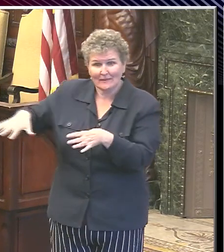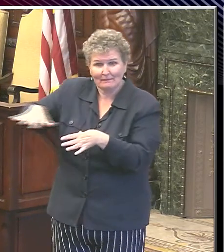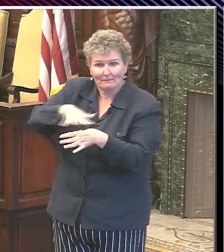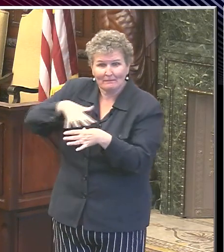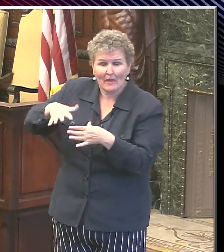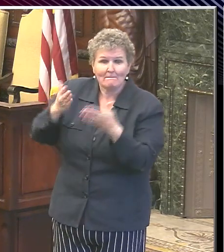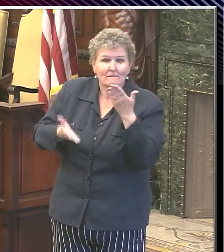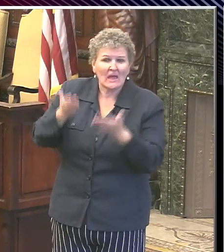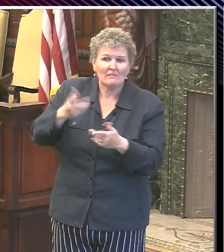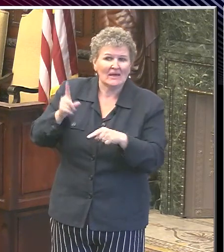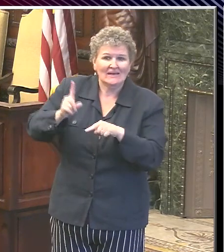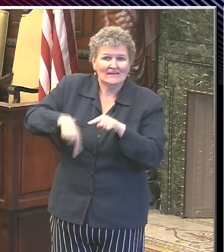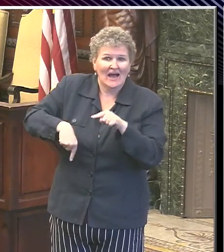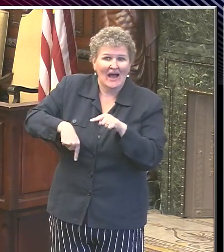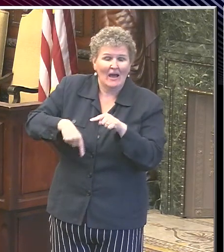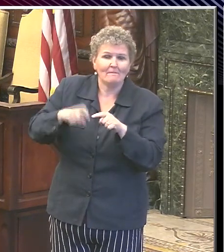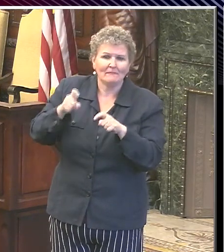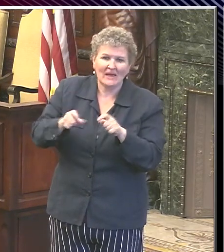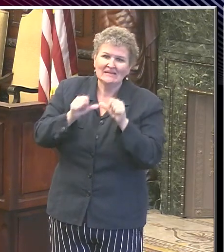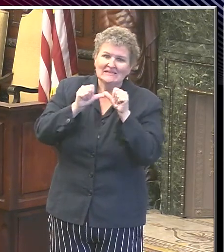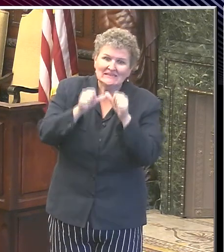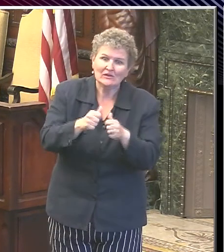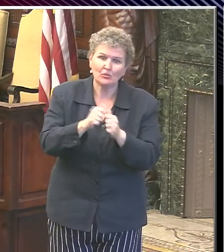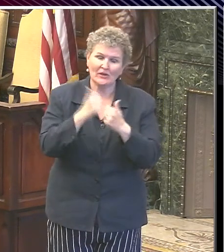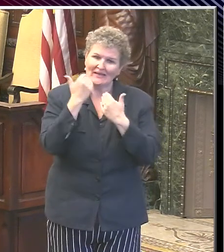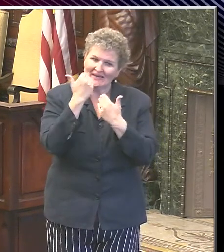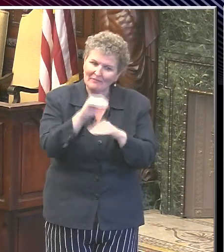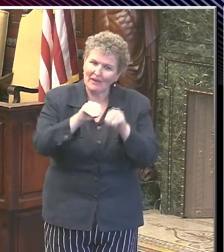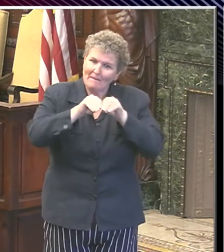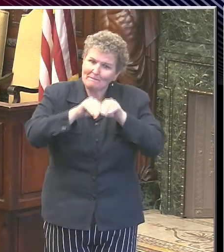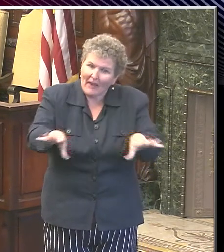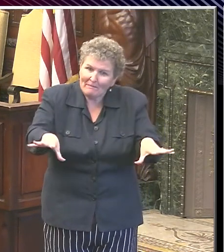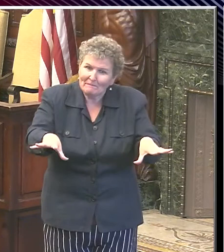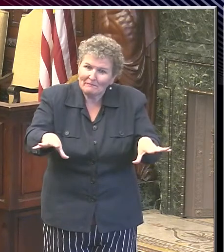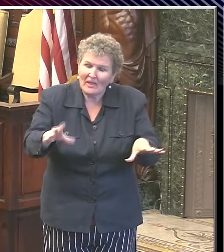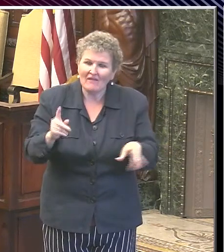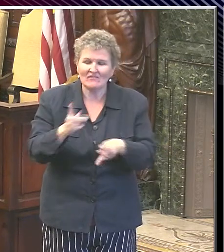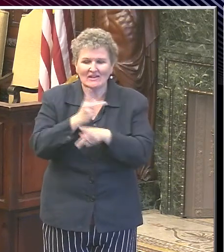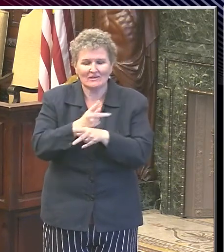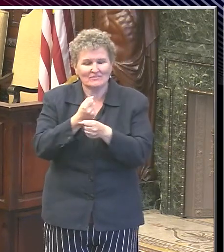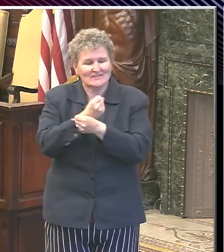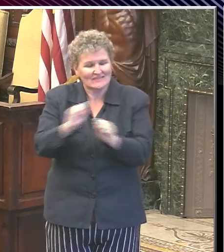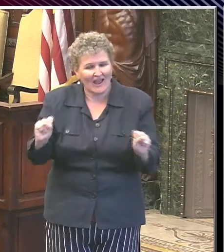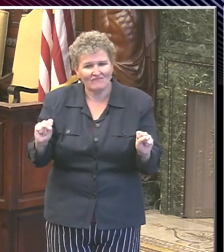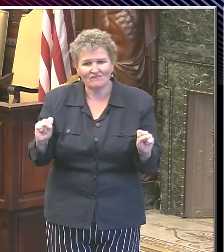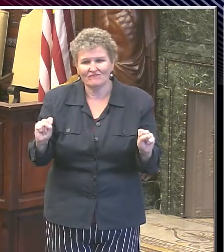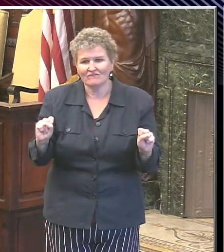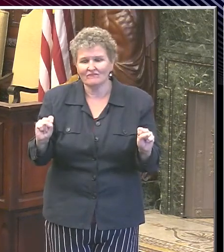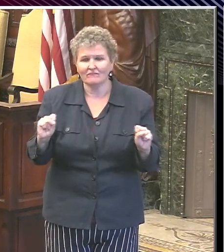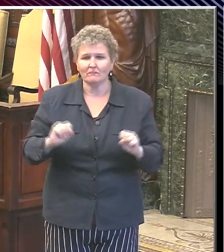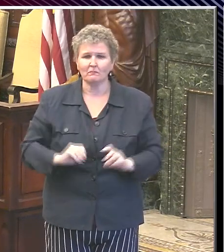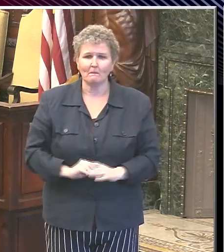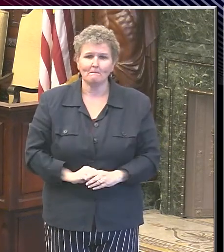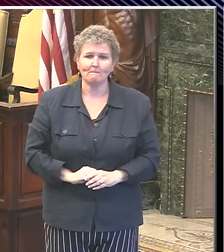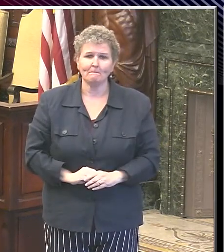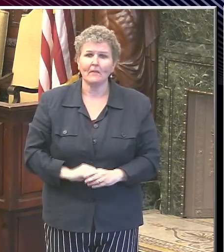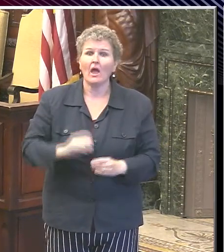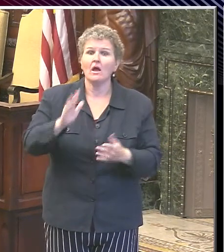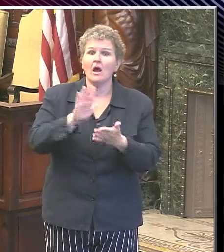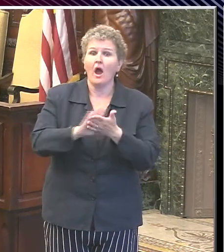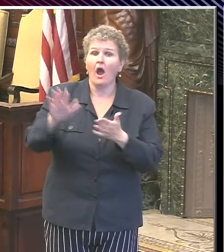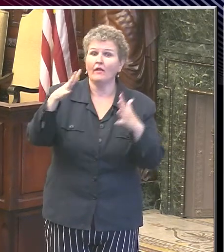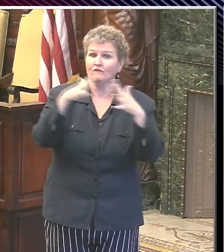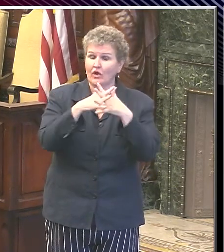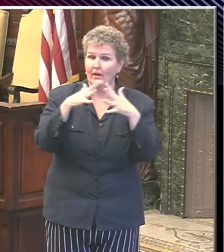they can do that, they can do this safely. I follow up question for you. We're less than a month away until college football season